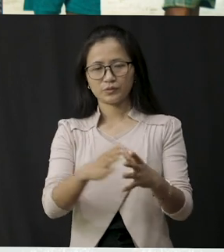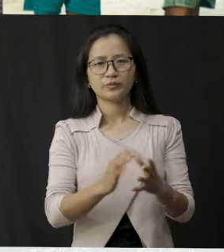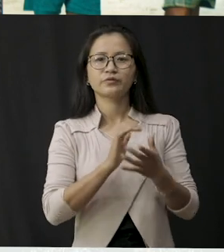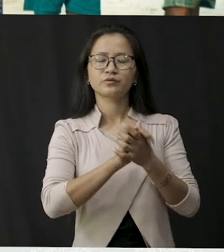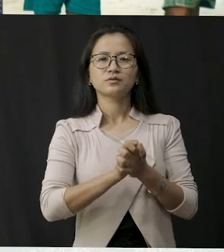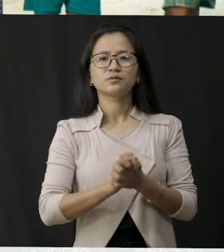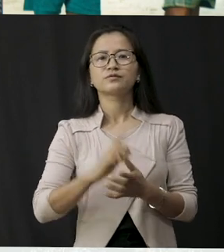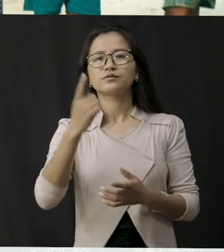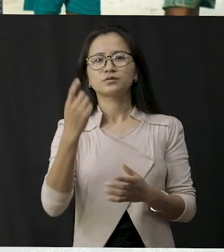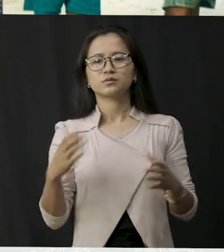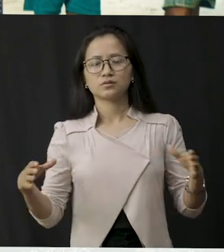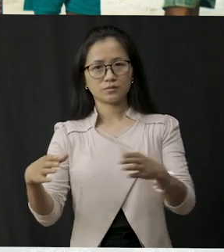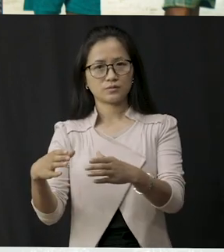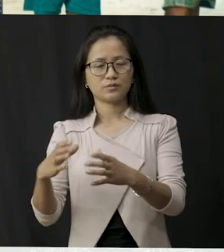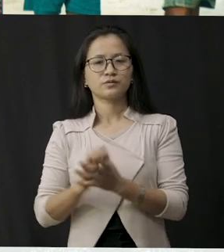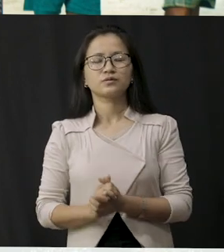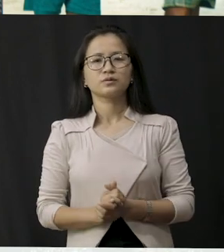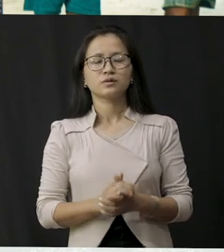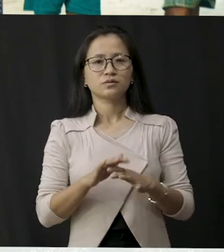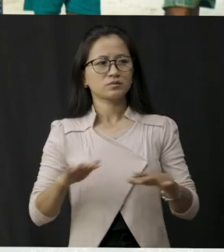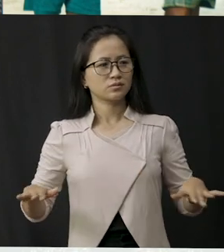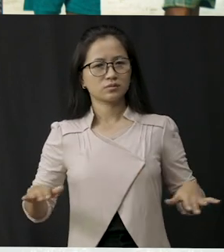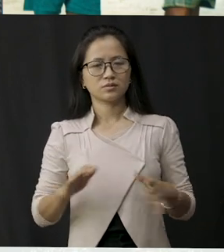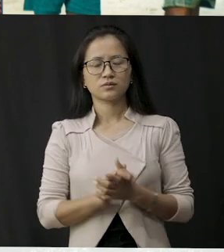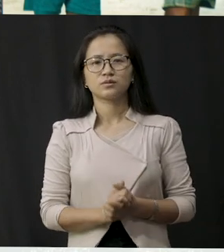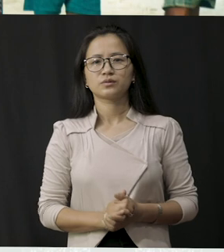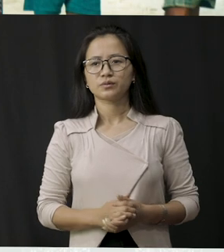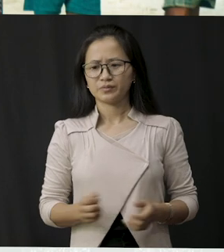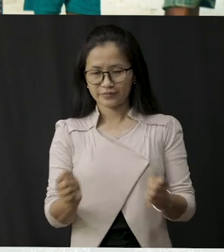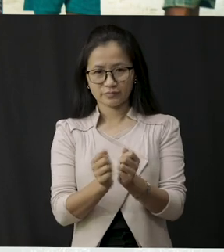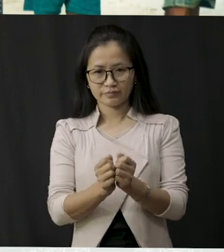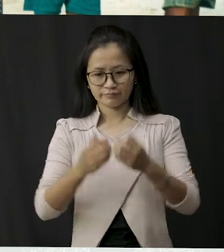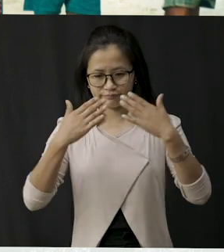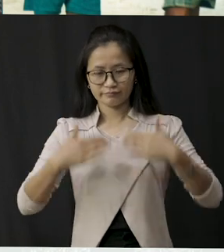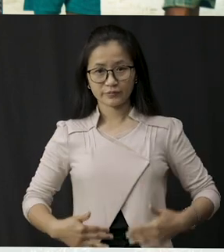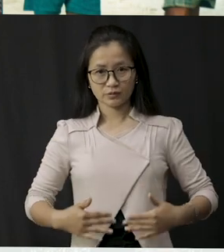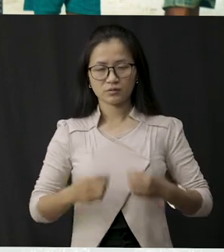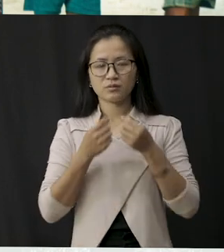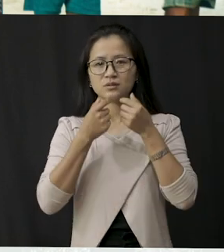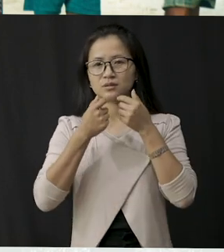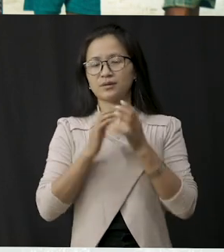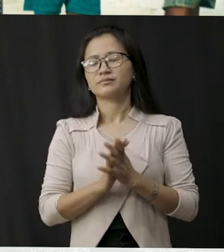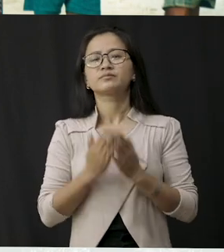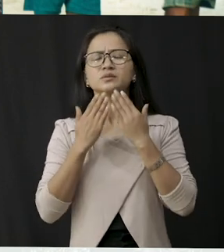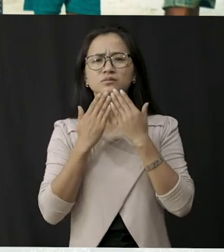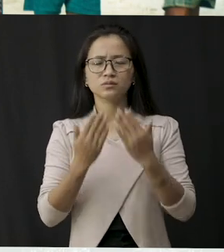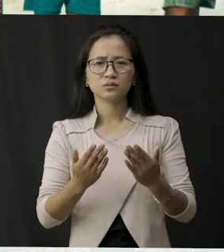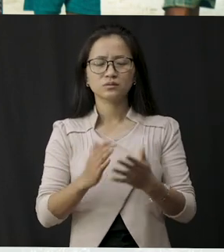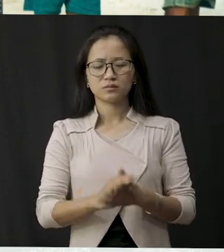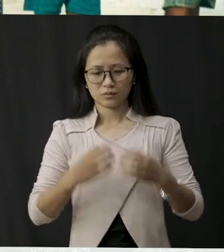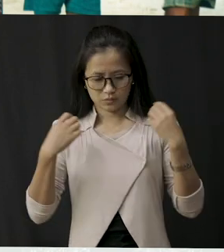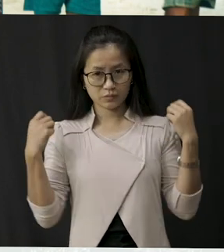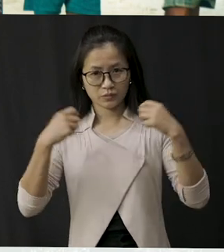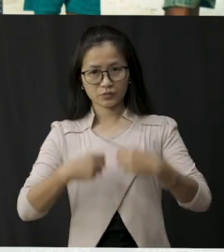So first group we see as students with school uniform and the second group of friends we see they're